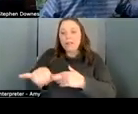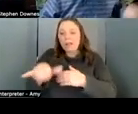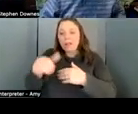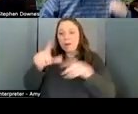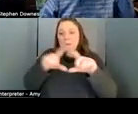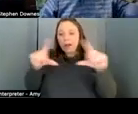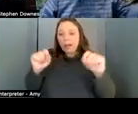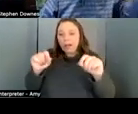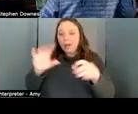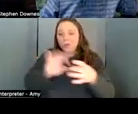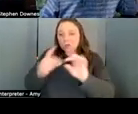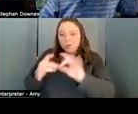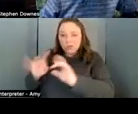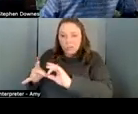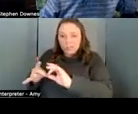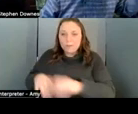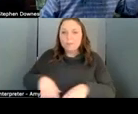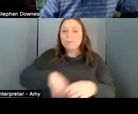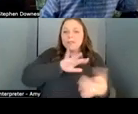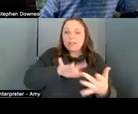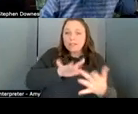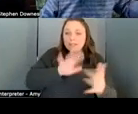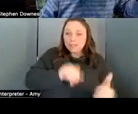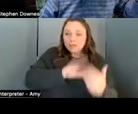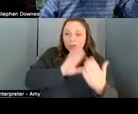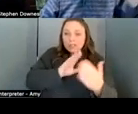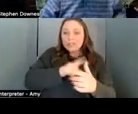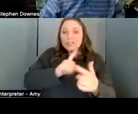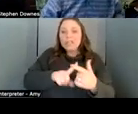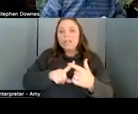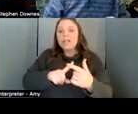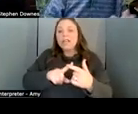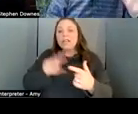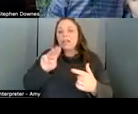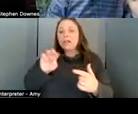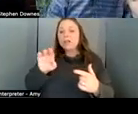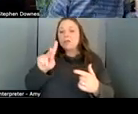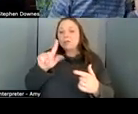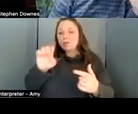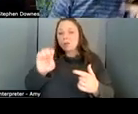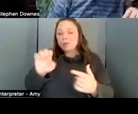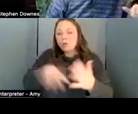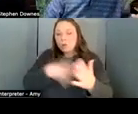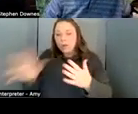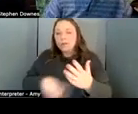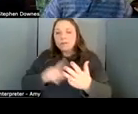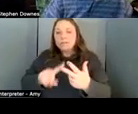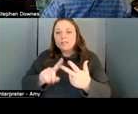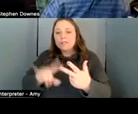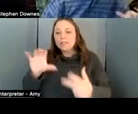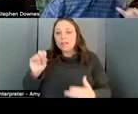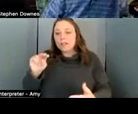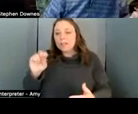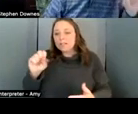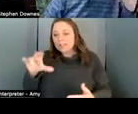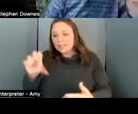three parts content addressing merkel graphs and consensus don't worry about the names the names don't